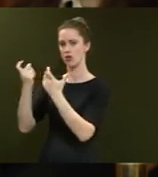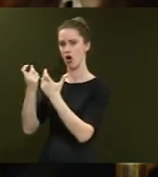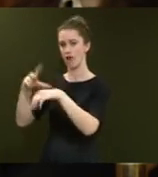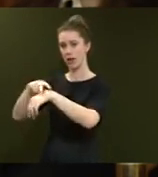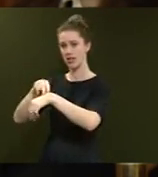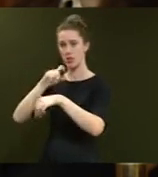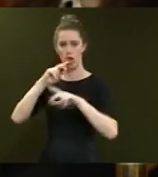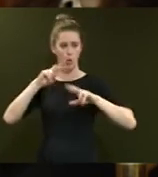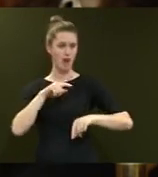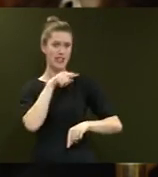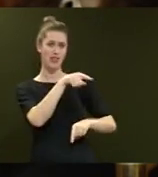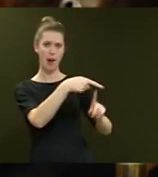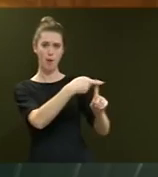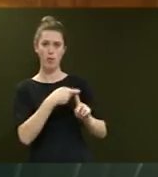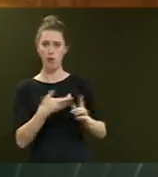Police?